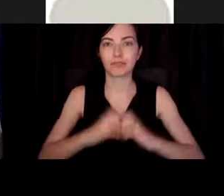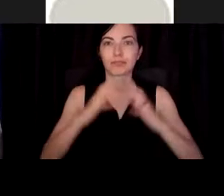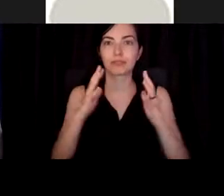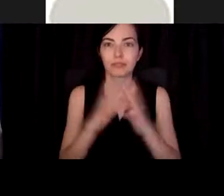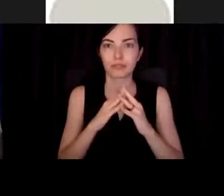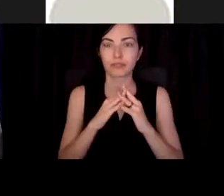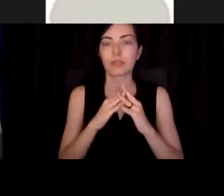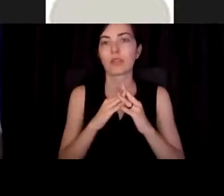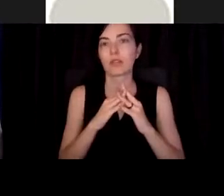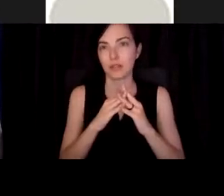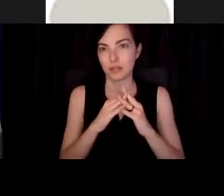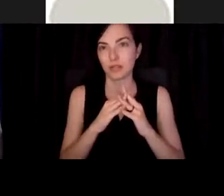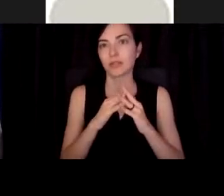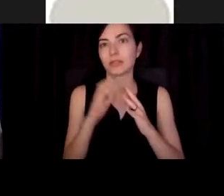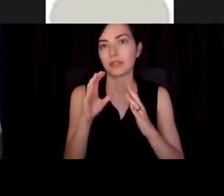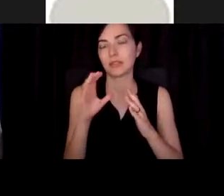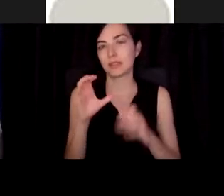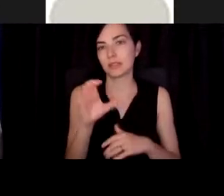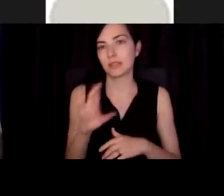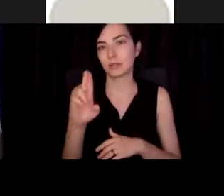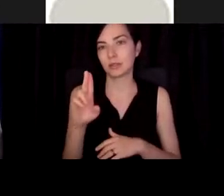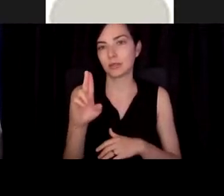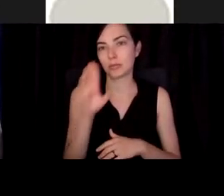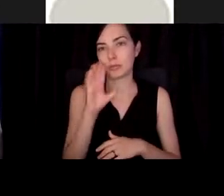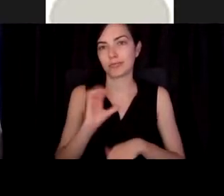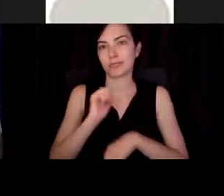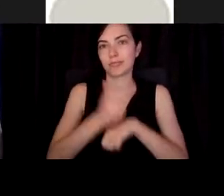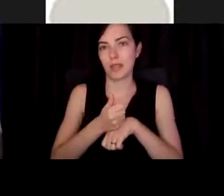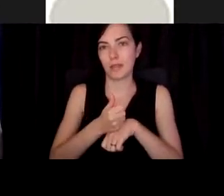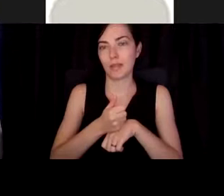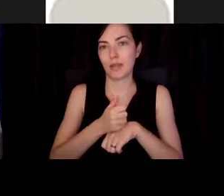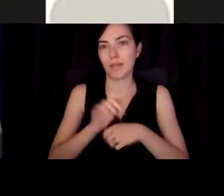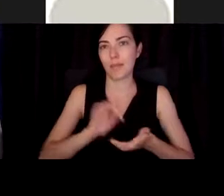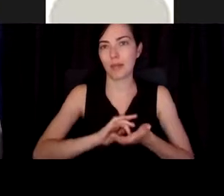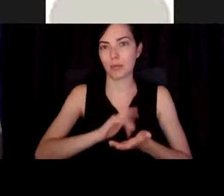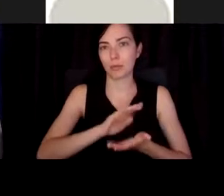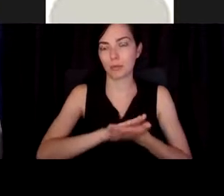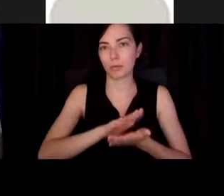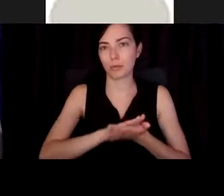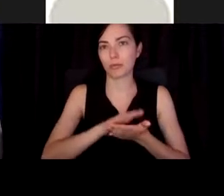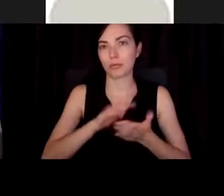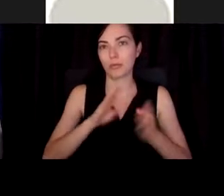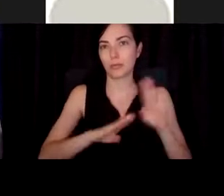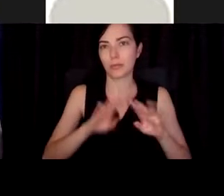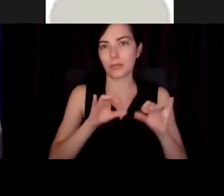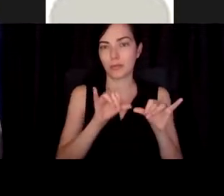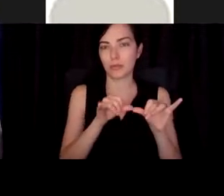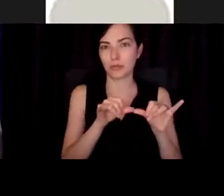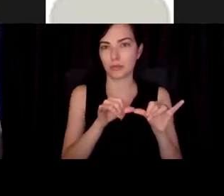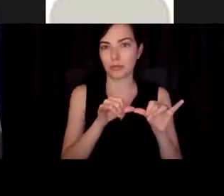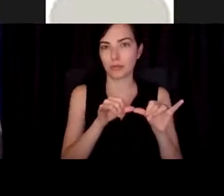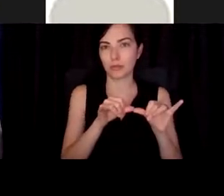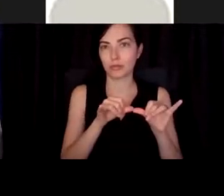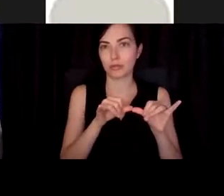should be located at the medical school. And so it kind of, it kind of grew out of mechanical engineering at, um, CU